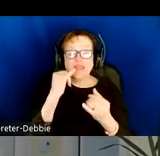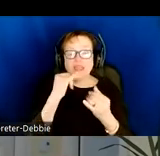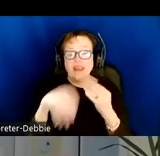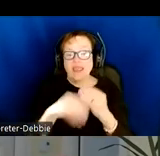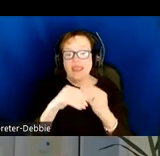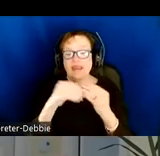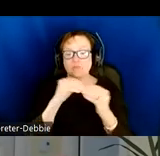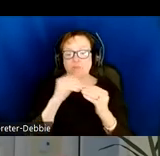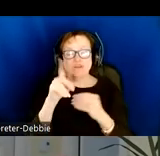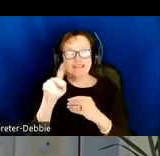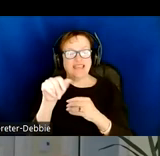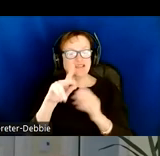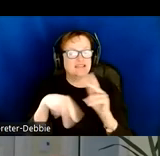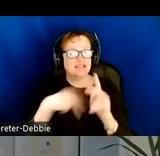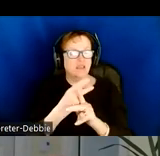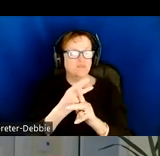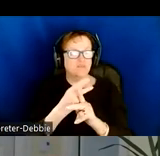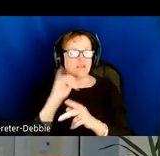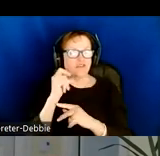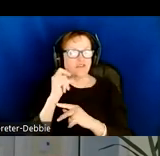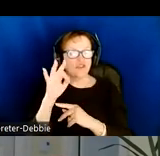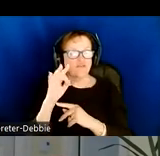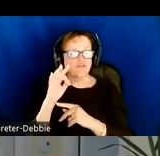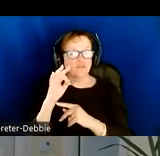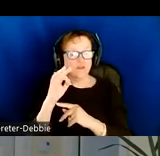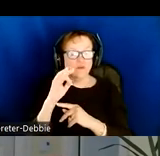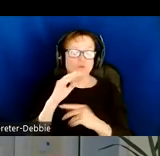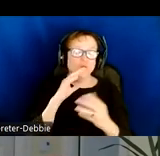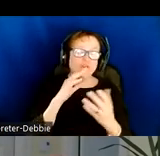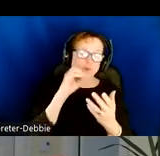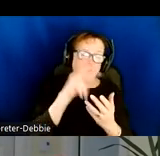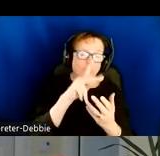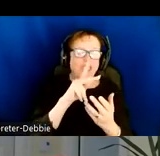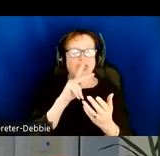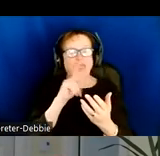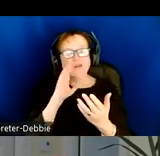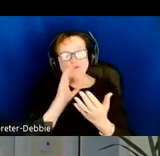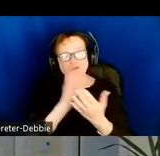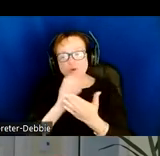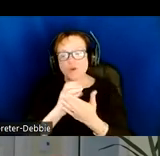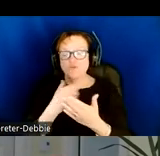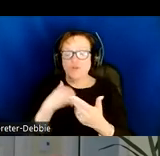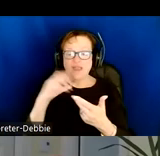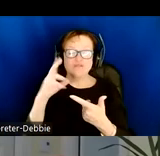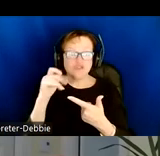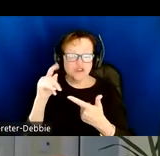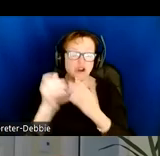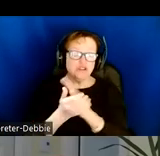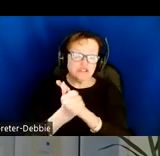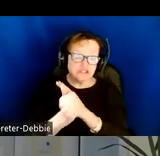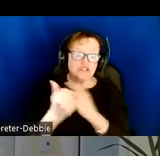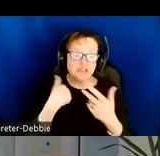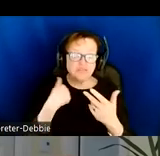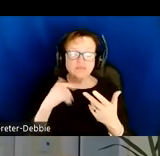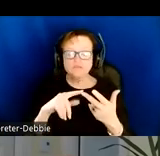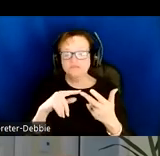types. So as Jeff noted, we do a rudimentary job on photographs, we have some basic chart capability, but we're really and the